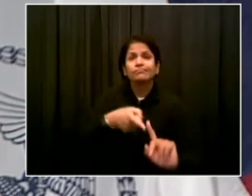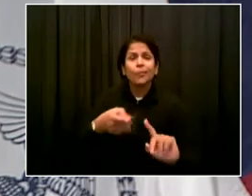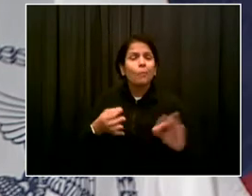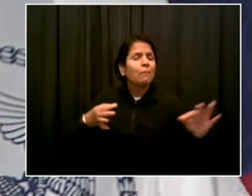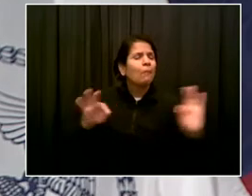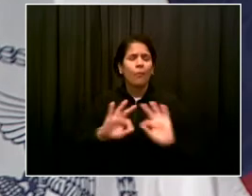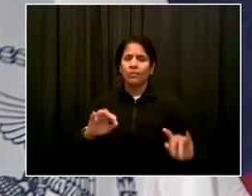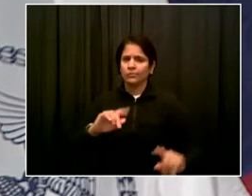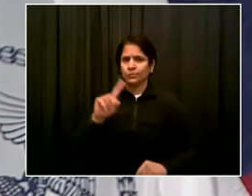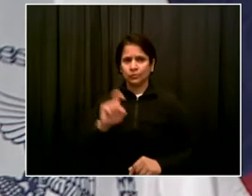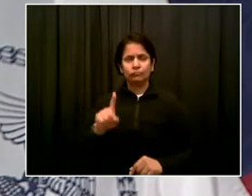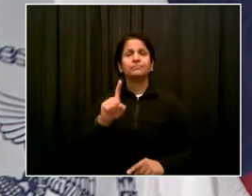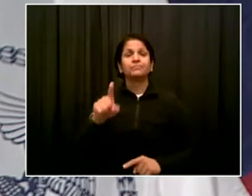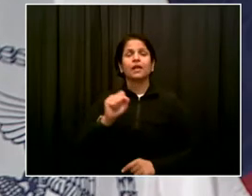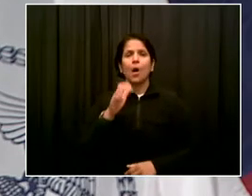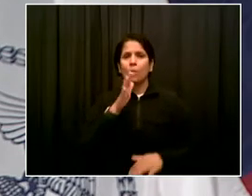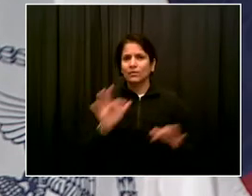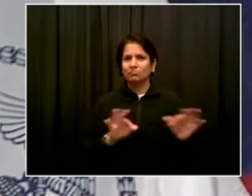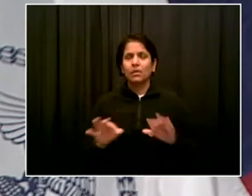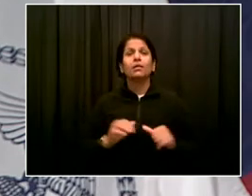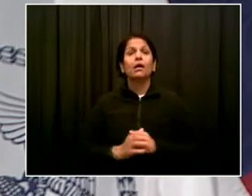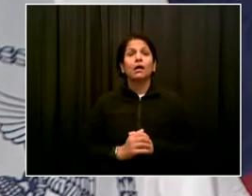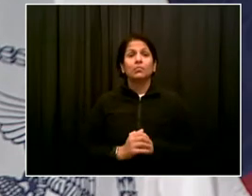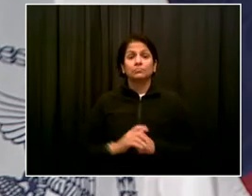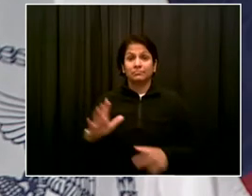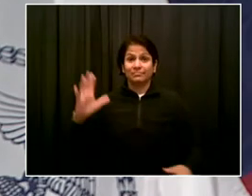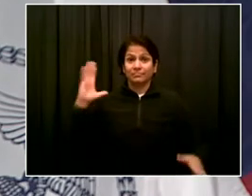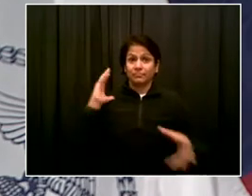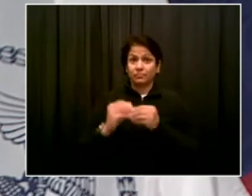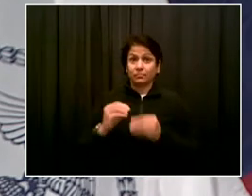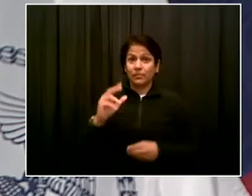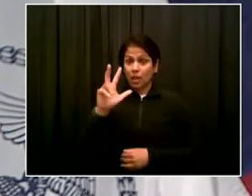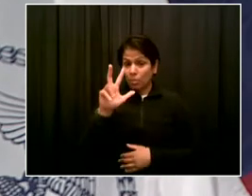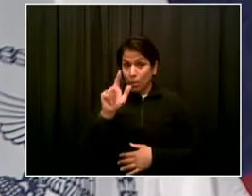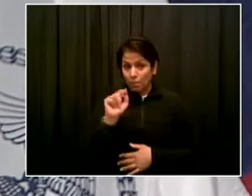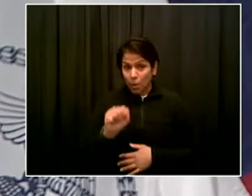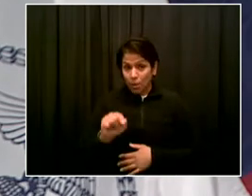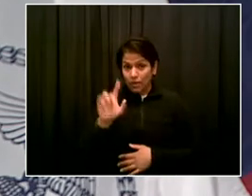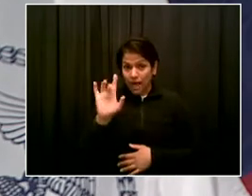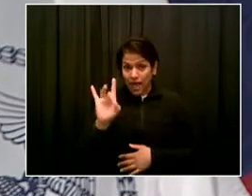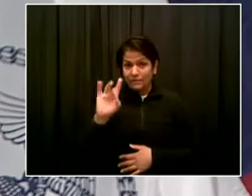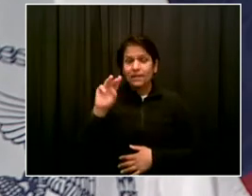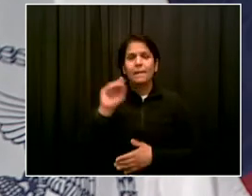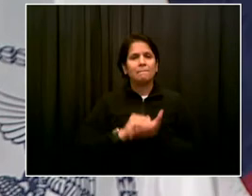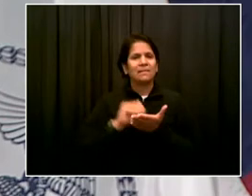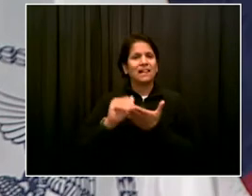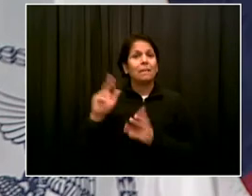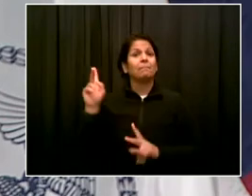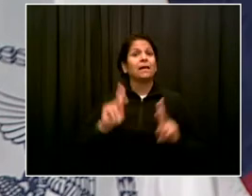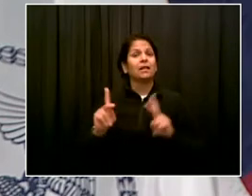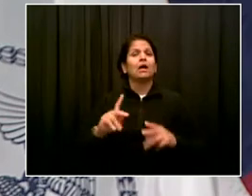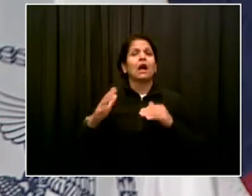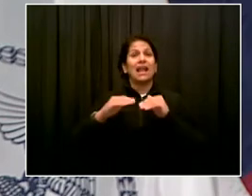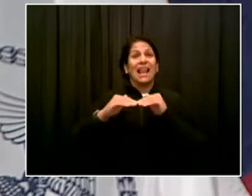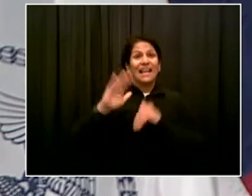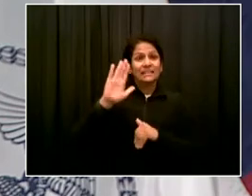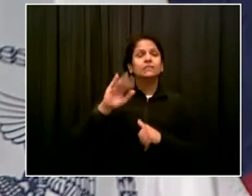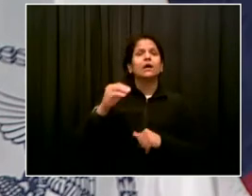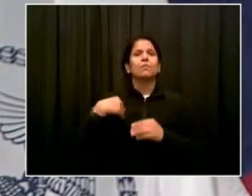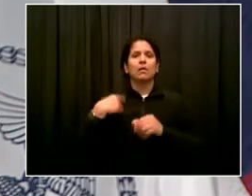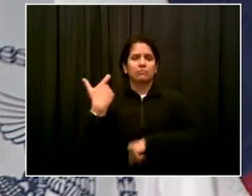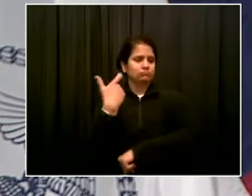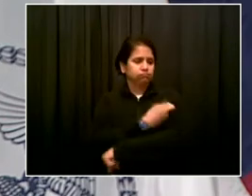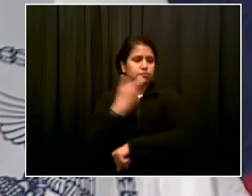gotten at least one dose. And there's constant activity every day. Tens of thousands of people getting vaccinated every day.